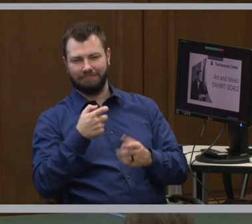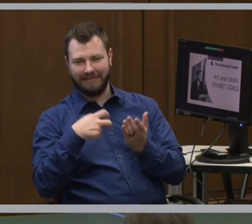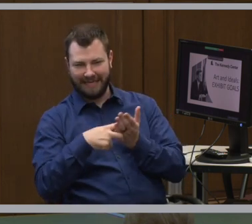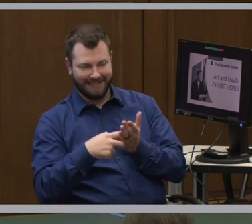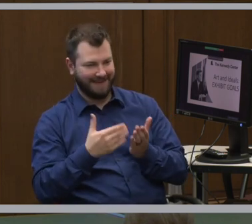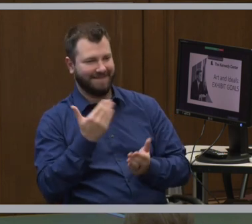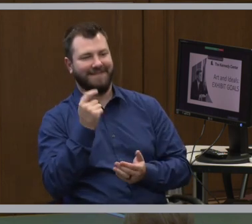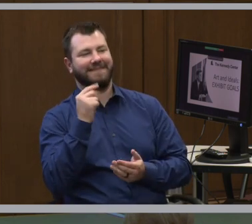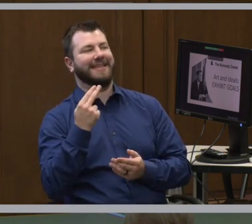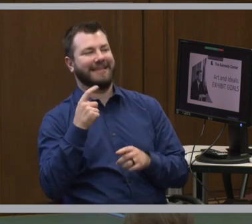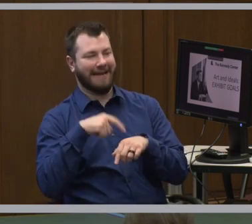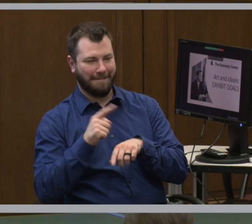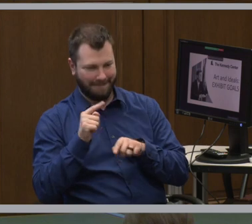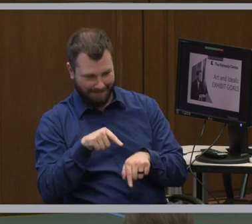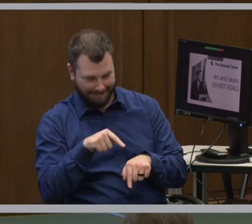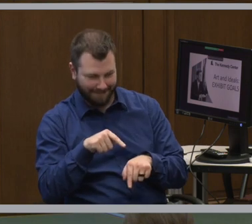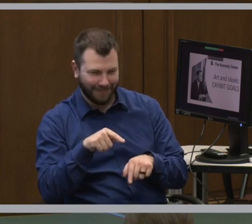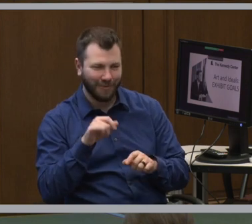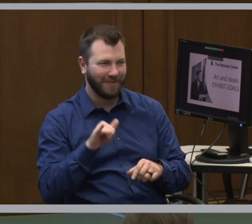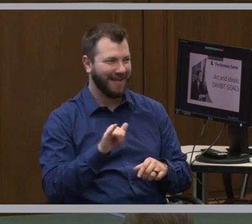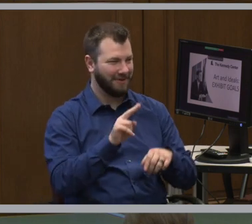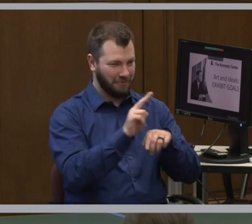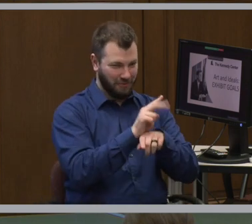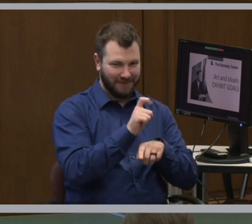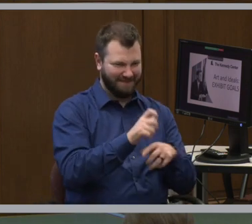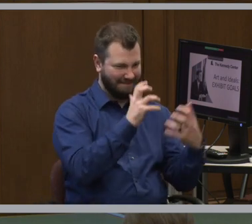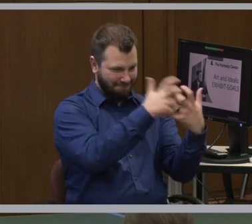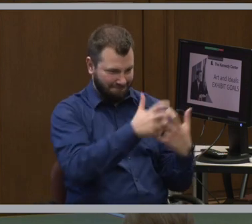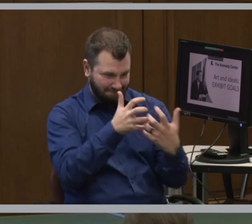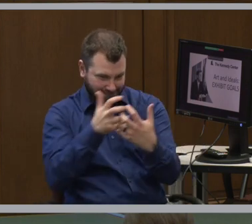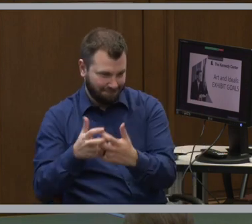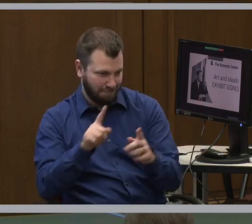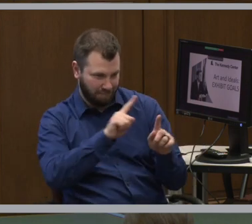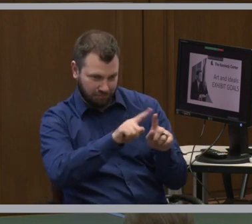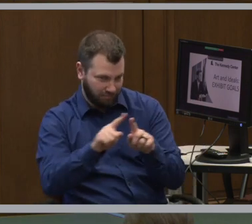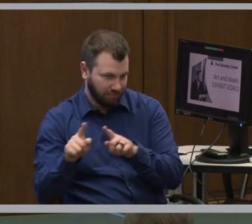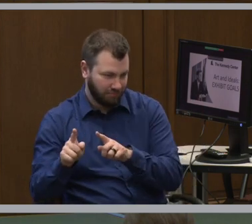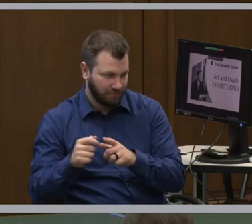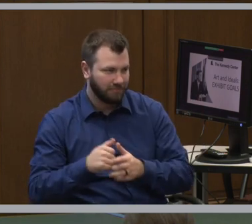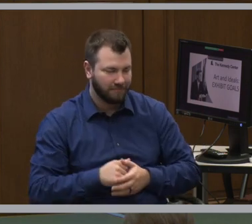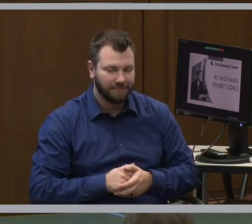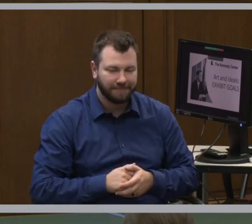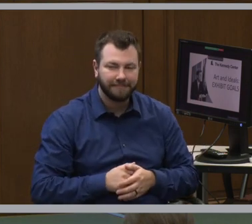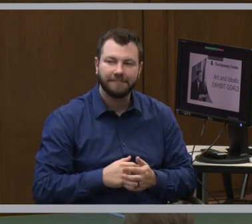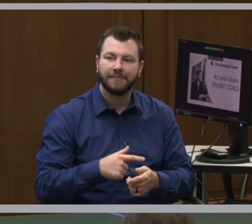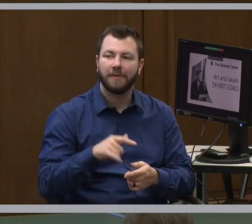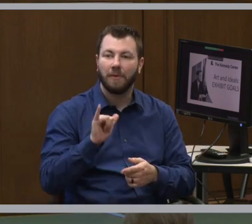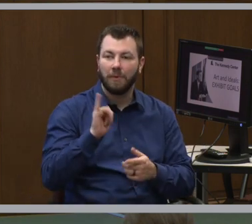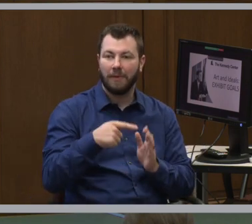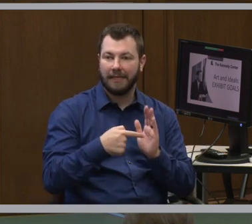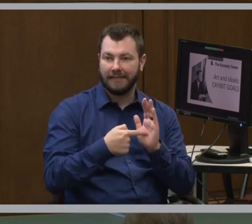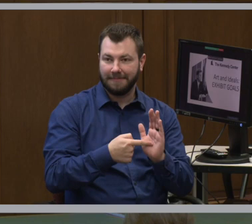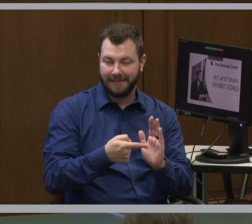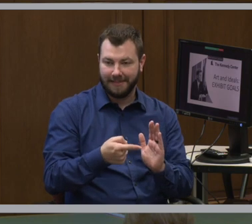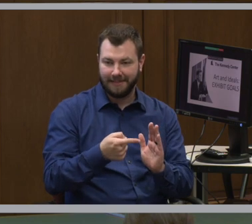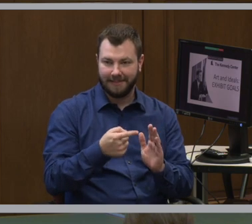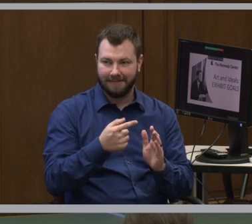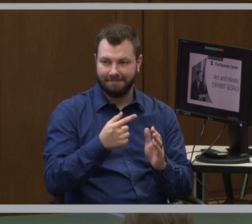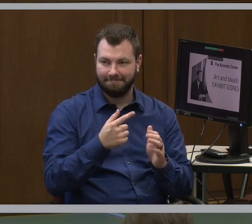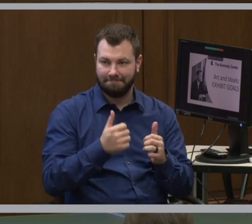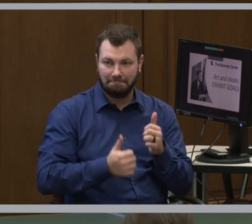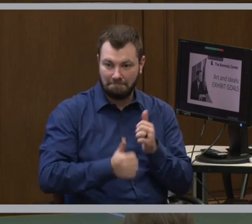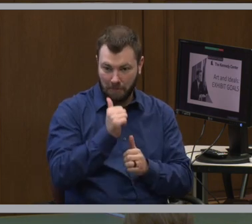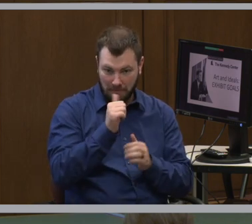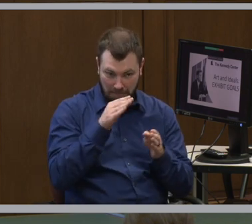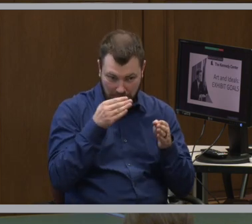15th time. So it had to fulfill a lot of different uses. It's also an exhibit that is primarily, it